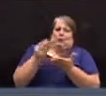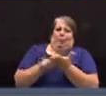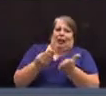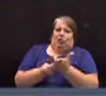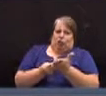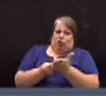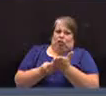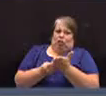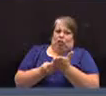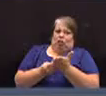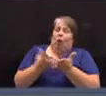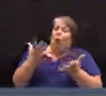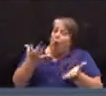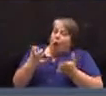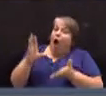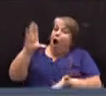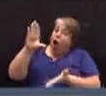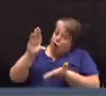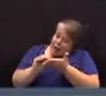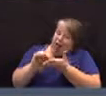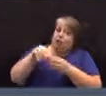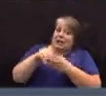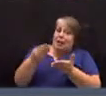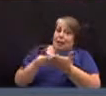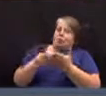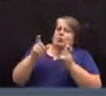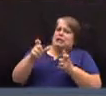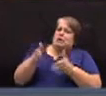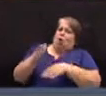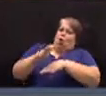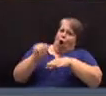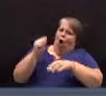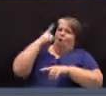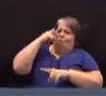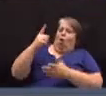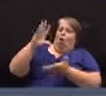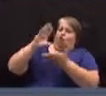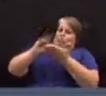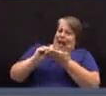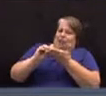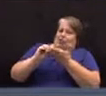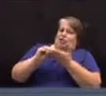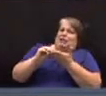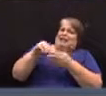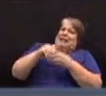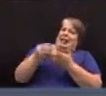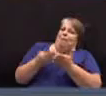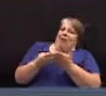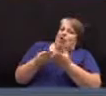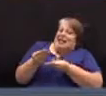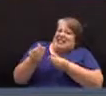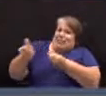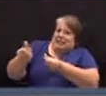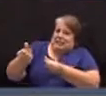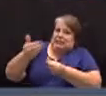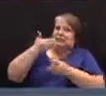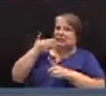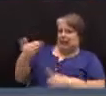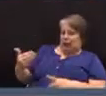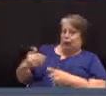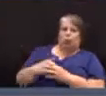if you want a reduction in the budget, you need to call for a reduction in the budget expenses. Thank you.